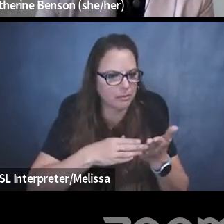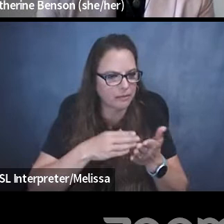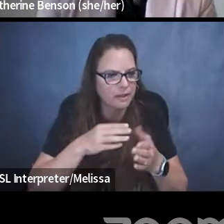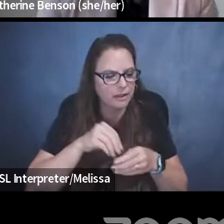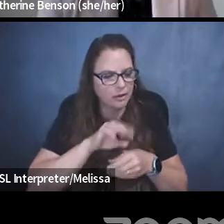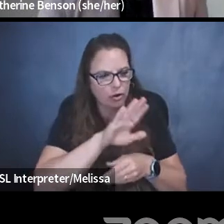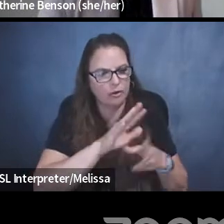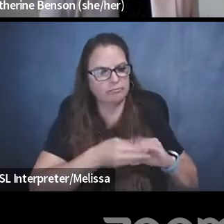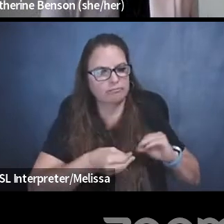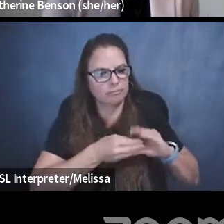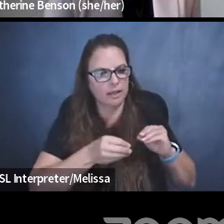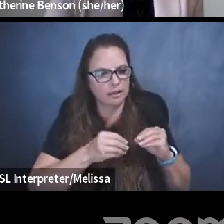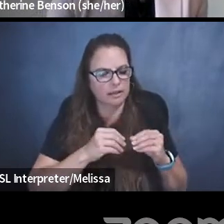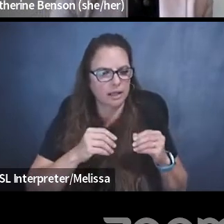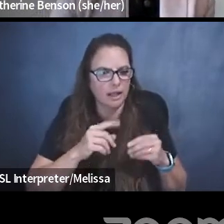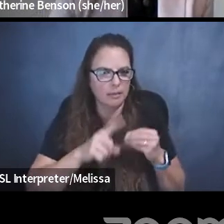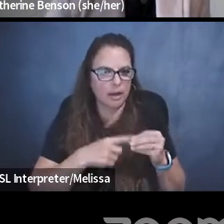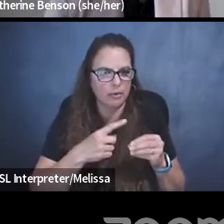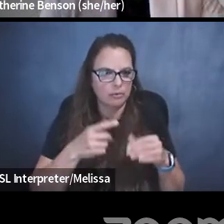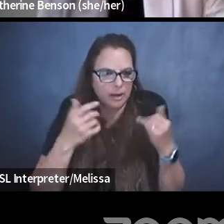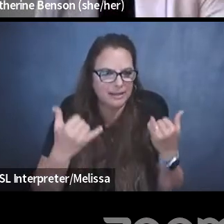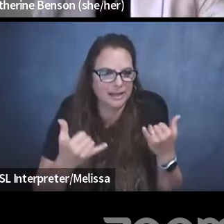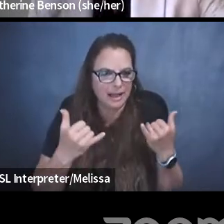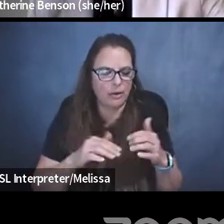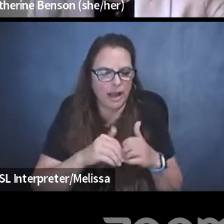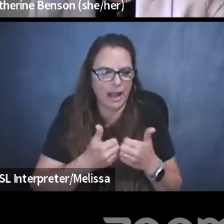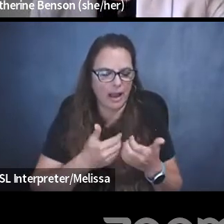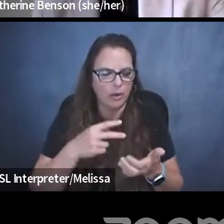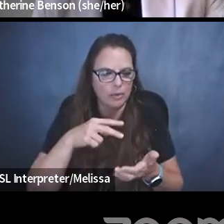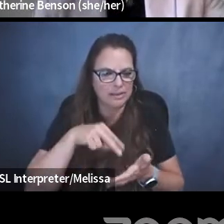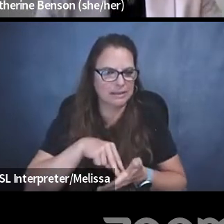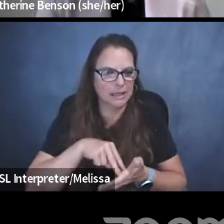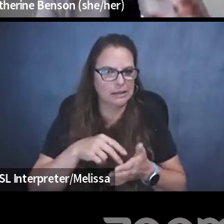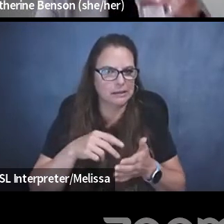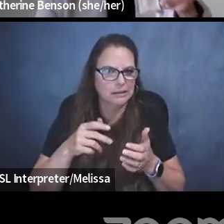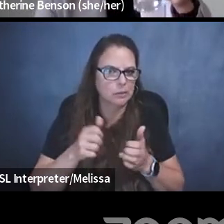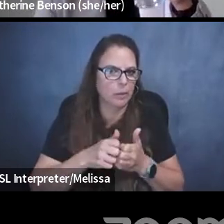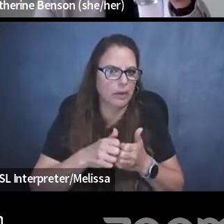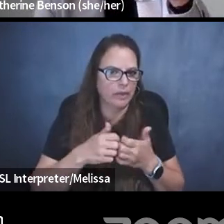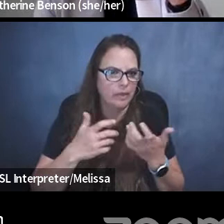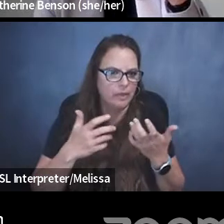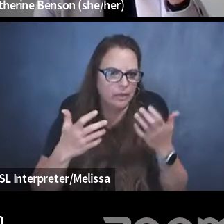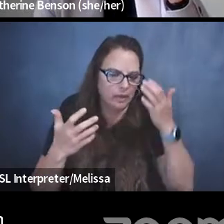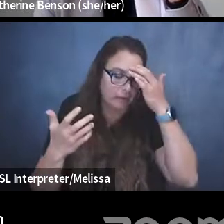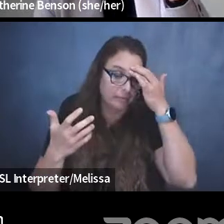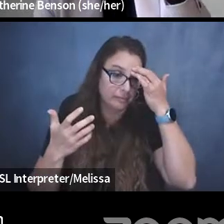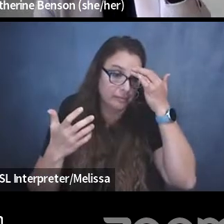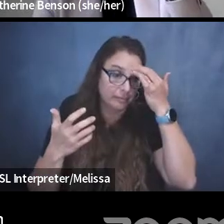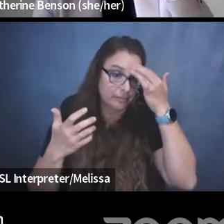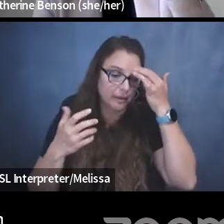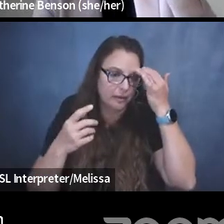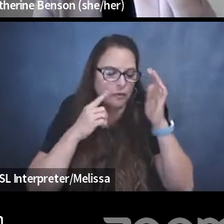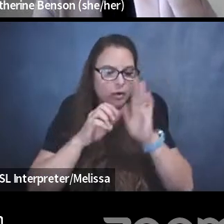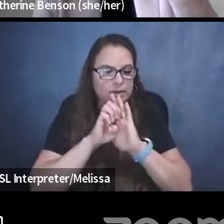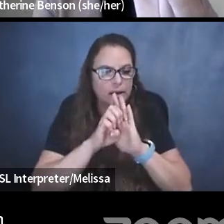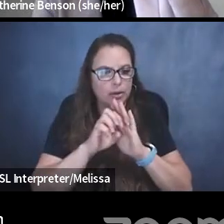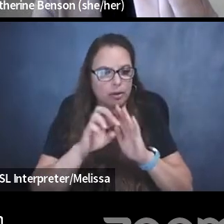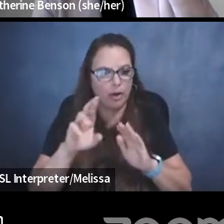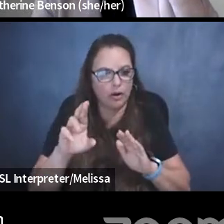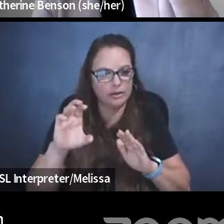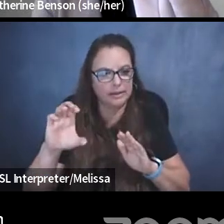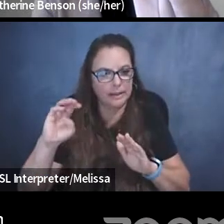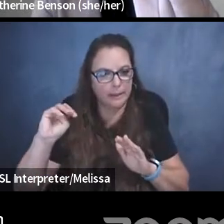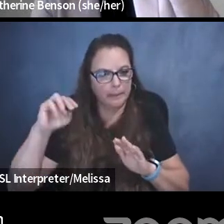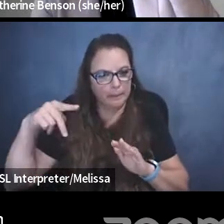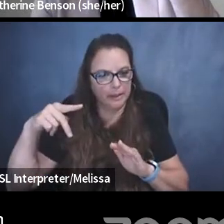right now, kind of how it stands in terms of the, for example, with the RCMP, you would